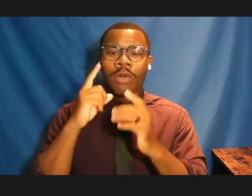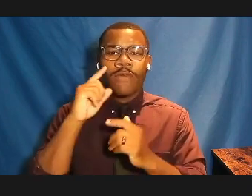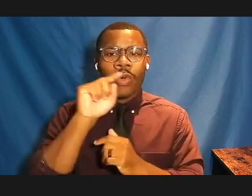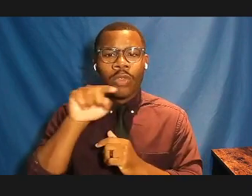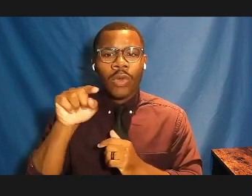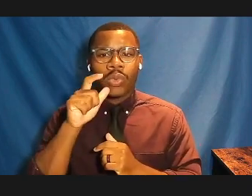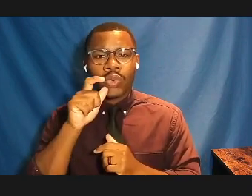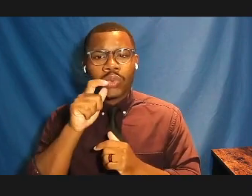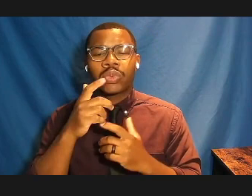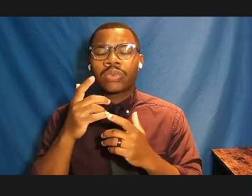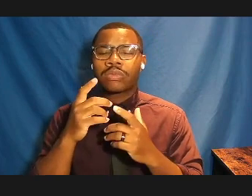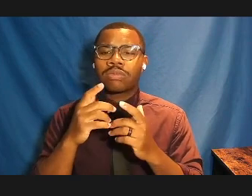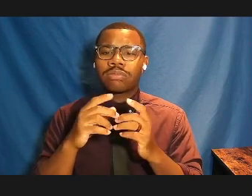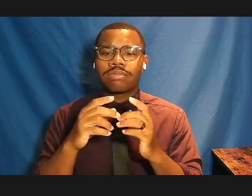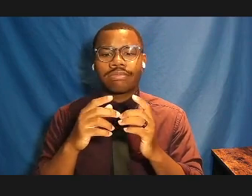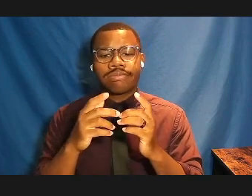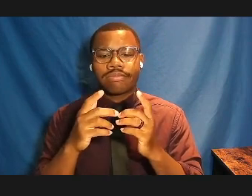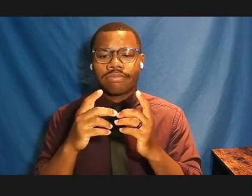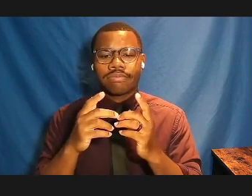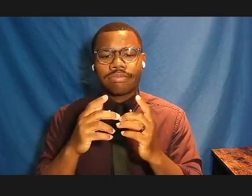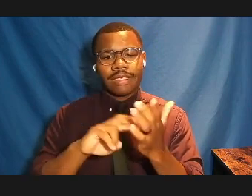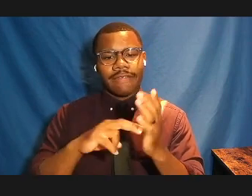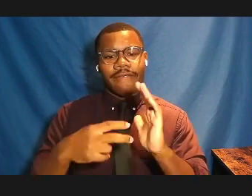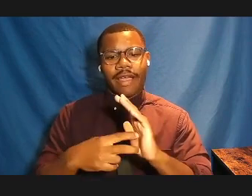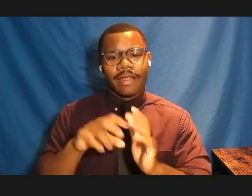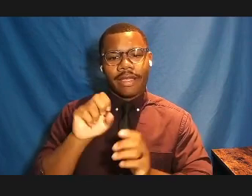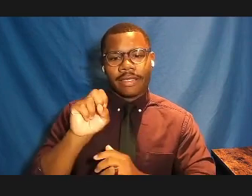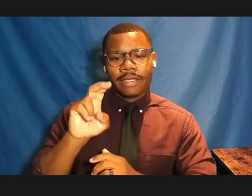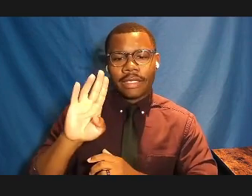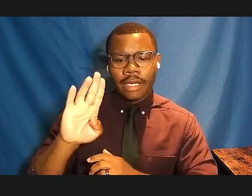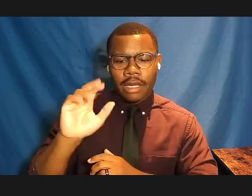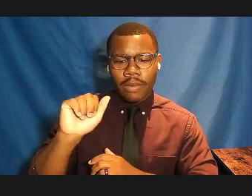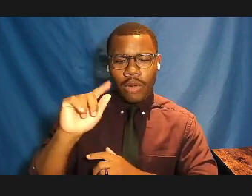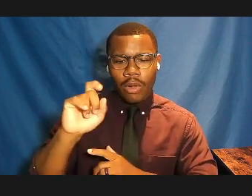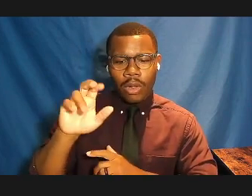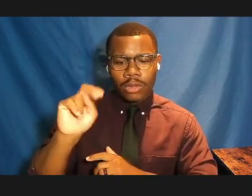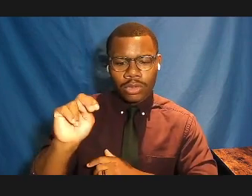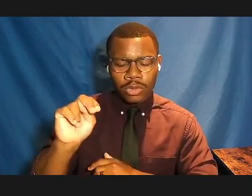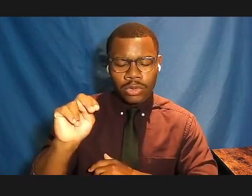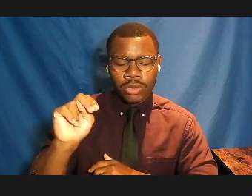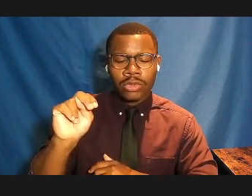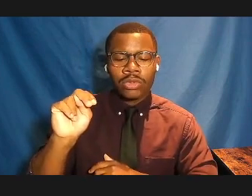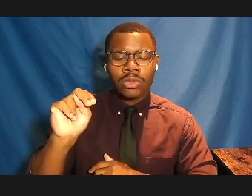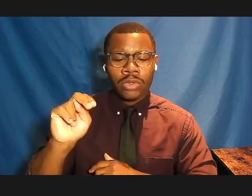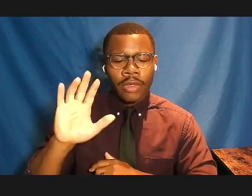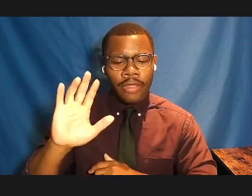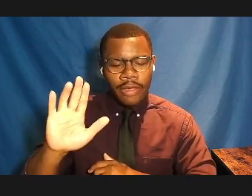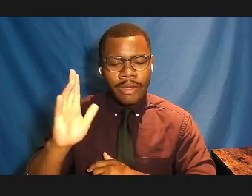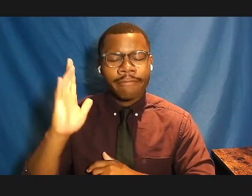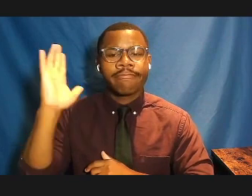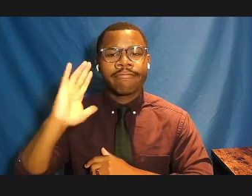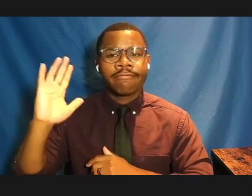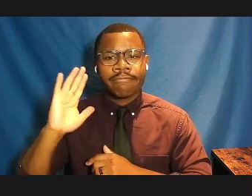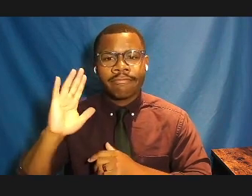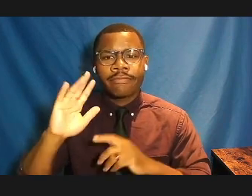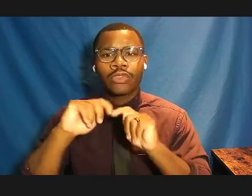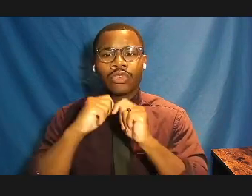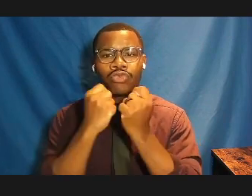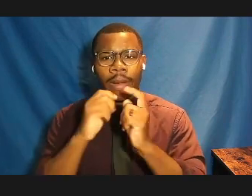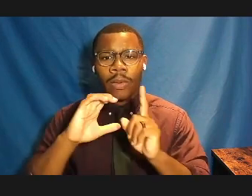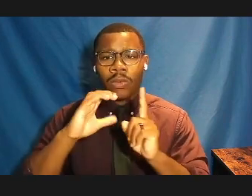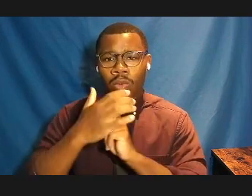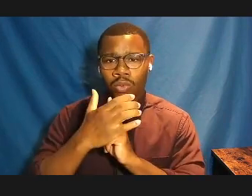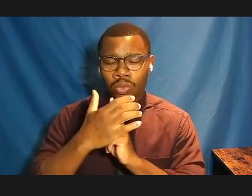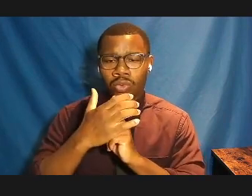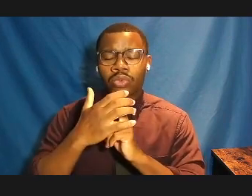to strive beyond merely subsisting in the ruins of traditional or tribal cultures, to actively inheriting and